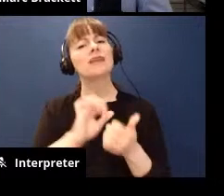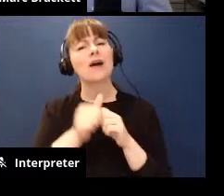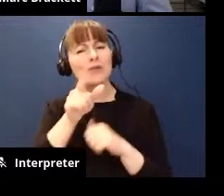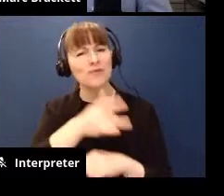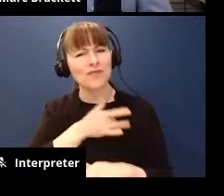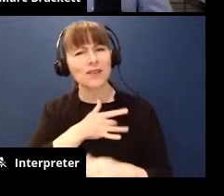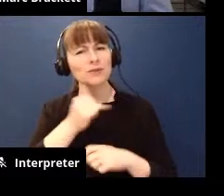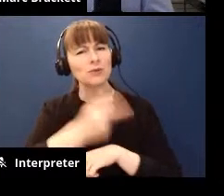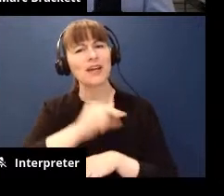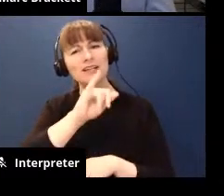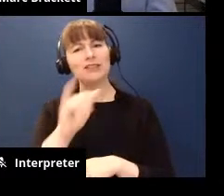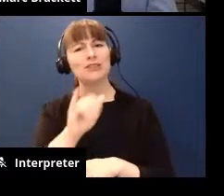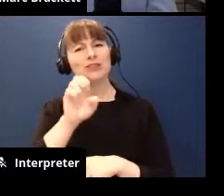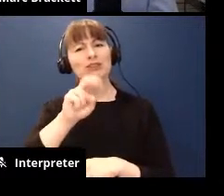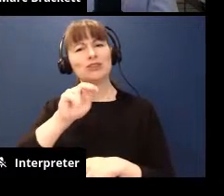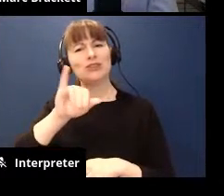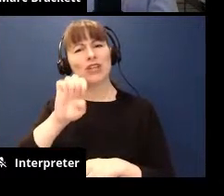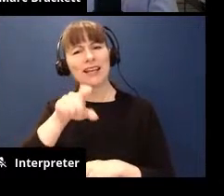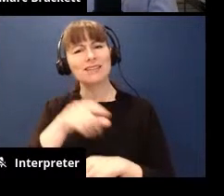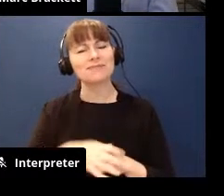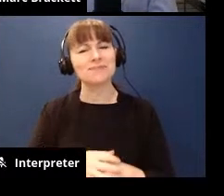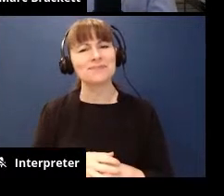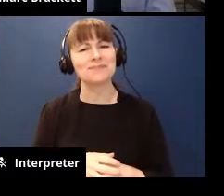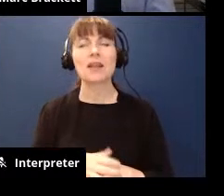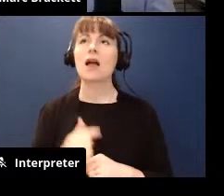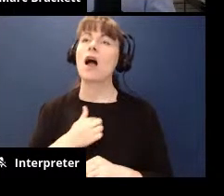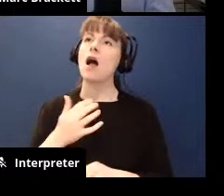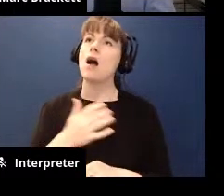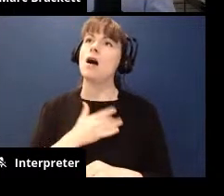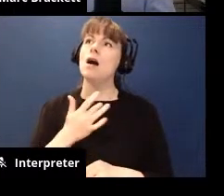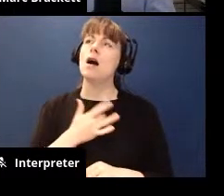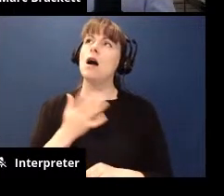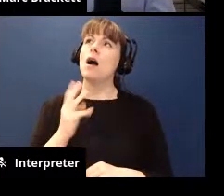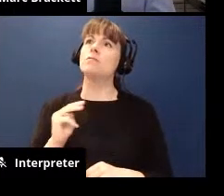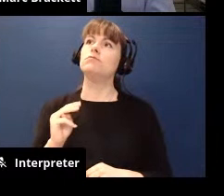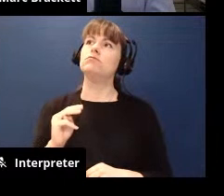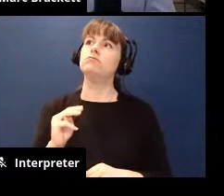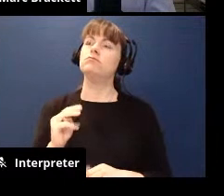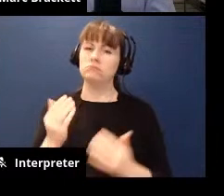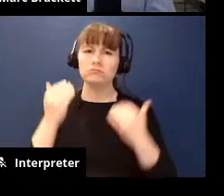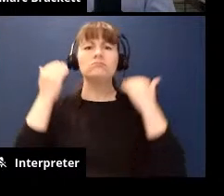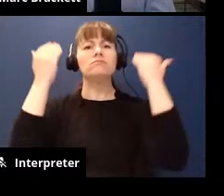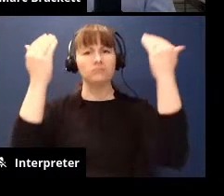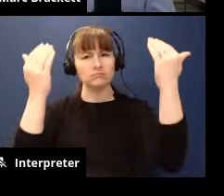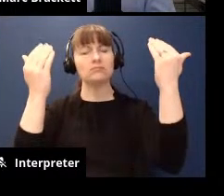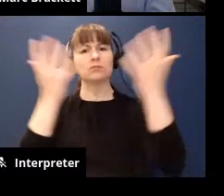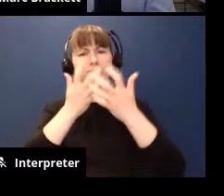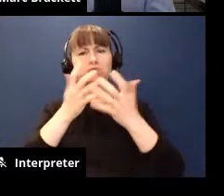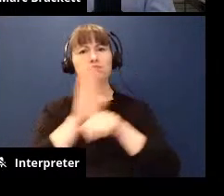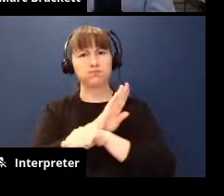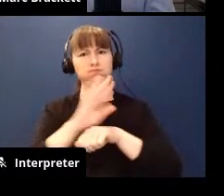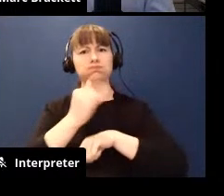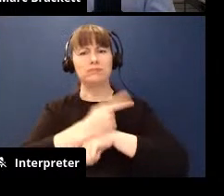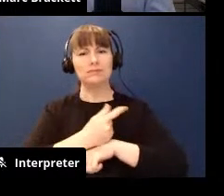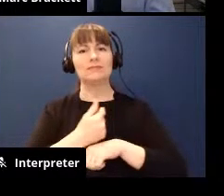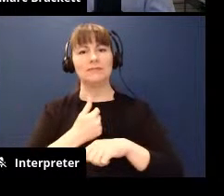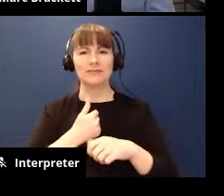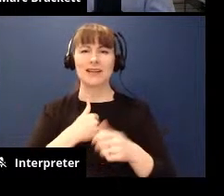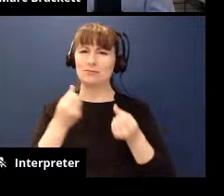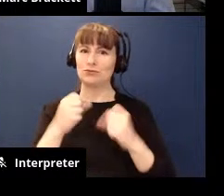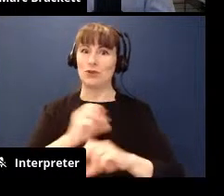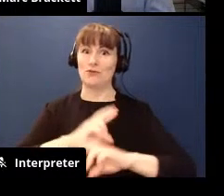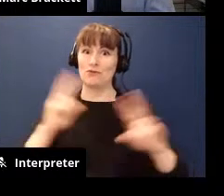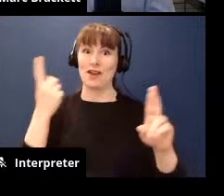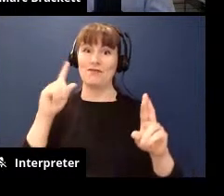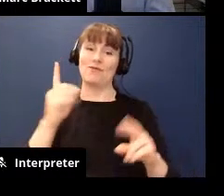today jenny i'm feeling um a bit overwhelmed i have a lot on my plate today and i'm trying to get ready for